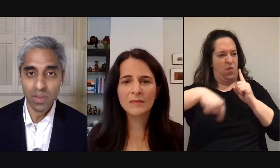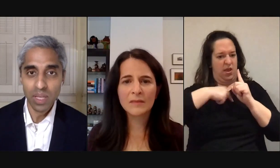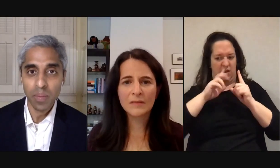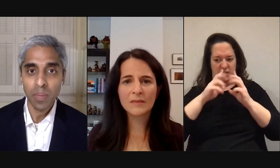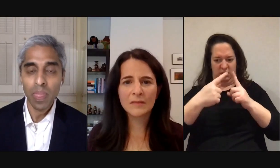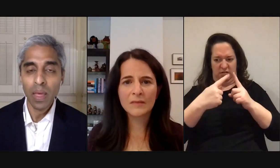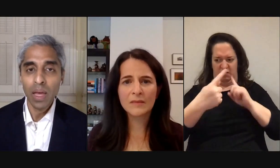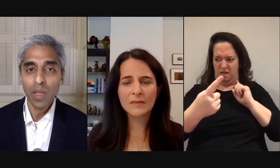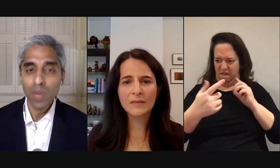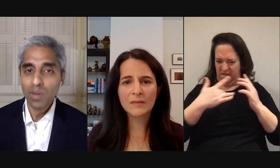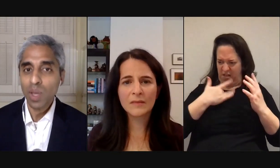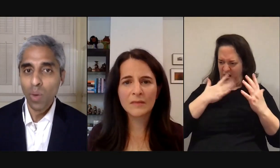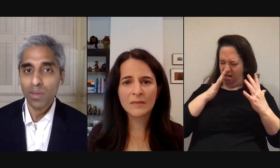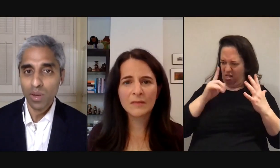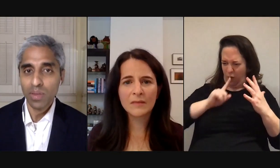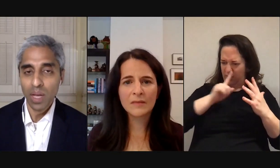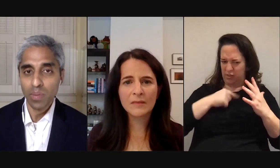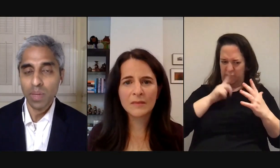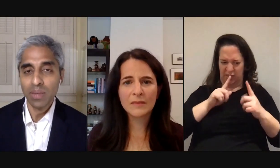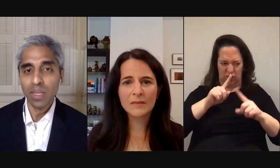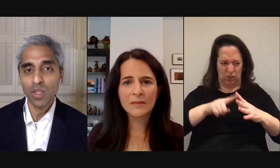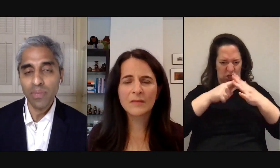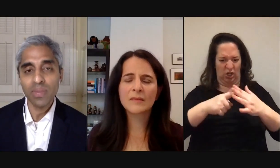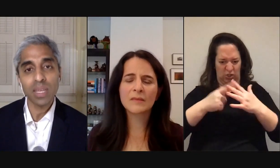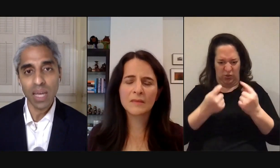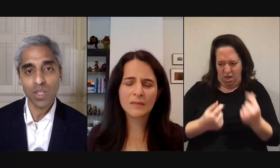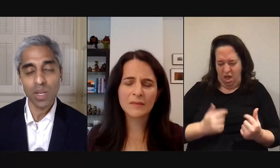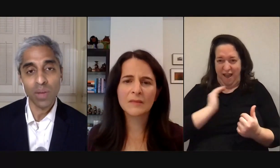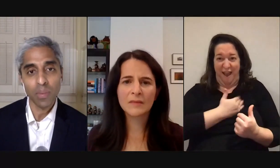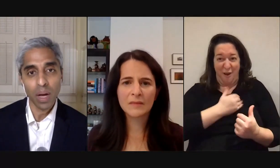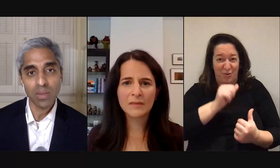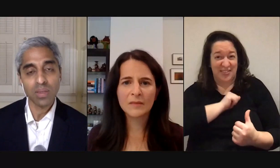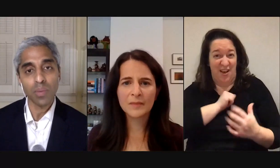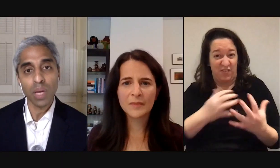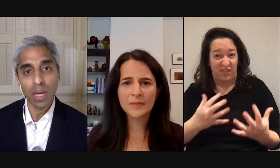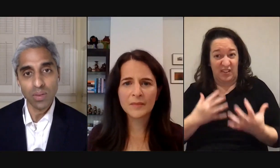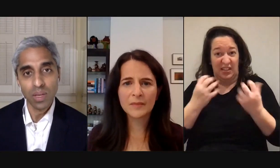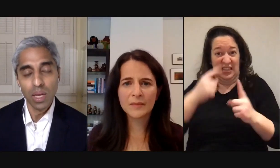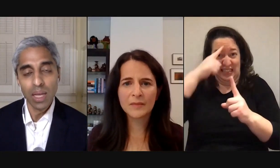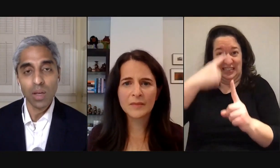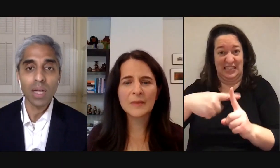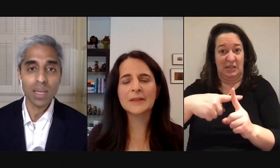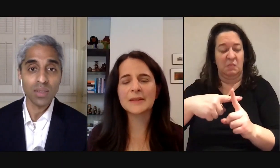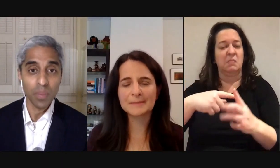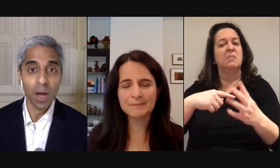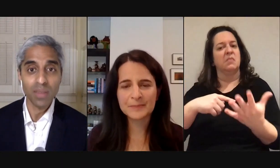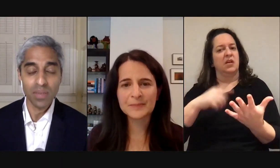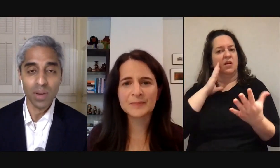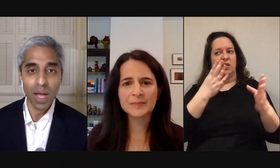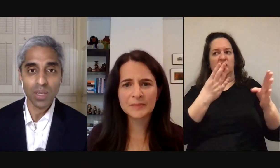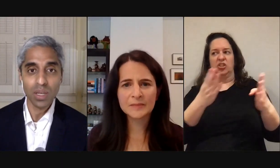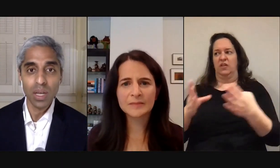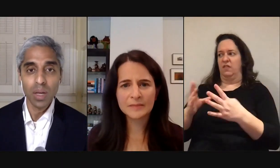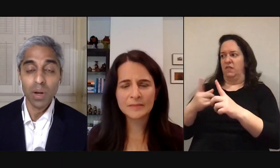at our self-esteem you can understand why service helps because it shifts the attention away from us to someone else in the context of a